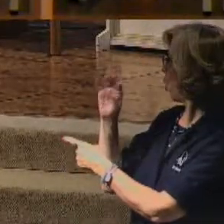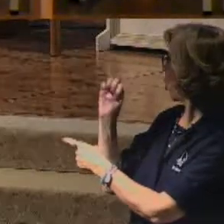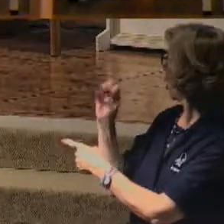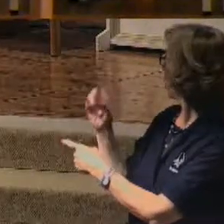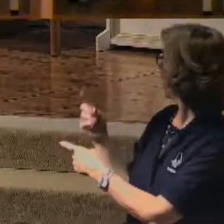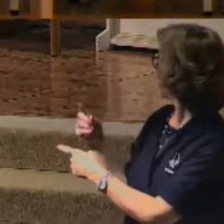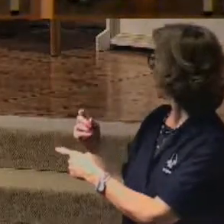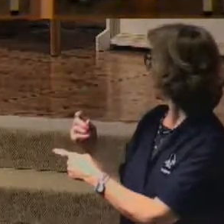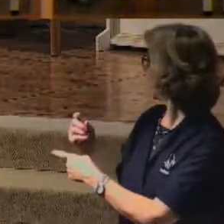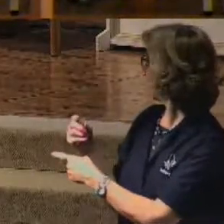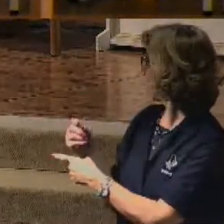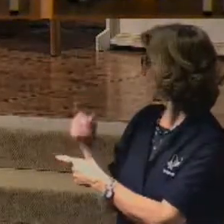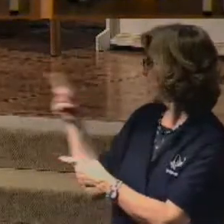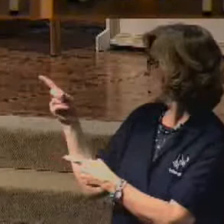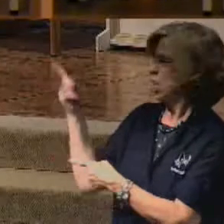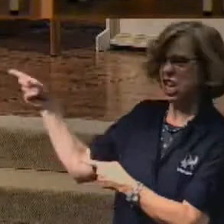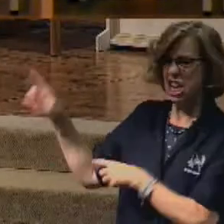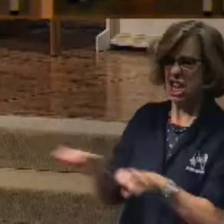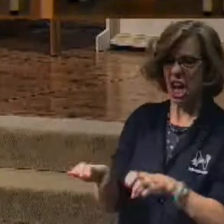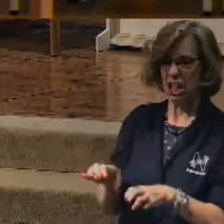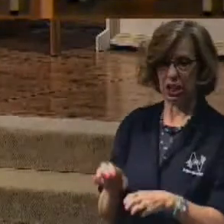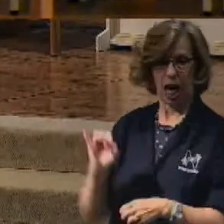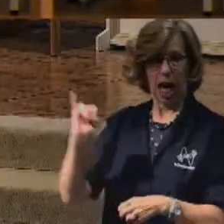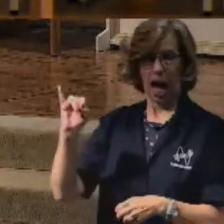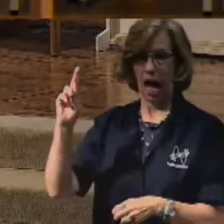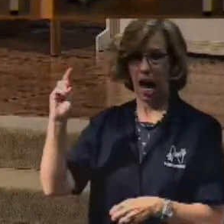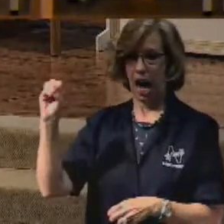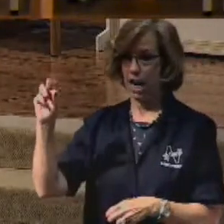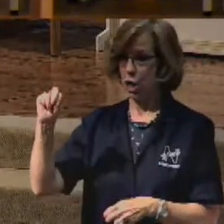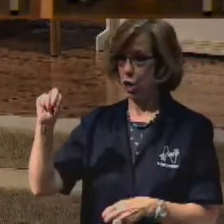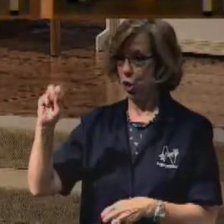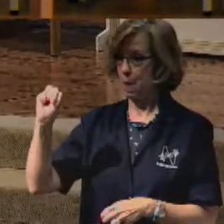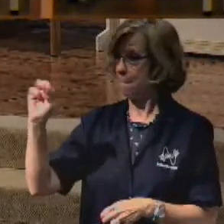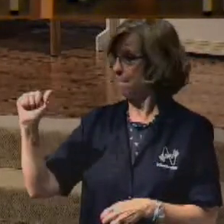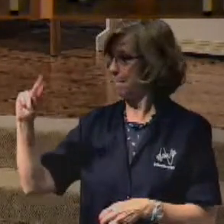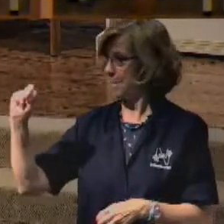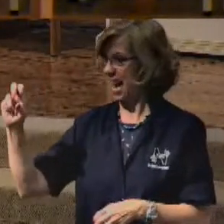But you do that Iron Man thing. You do all the other stuff. Okay. All right.